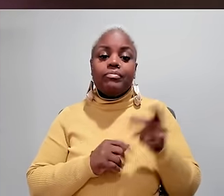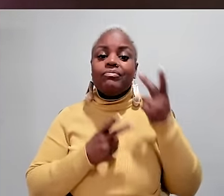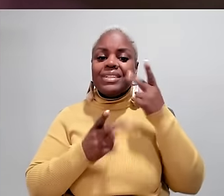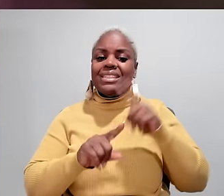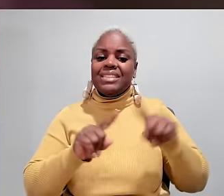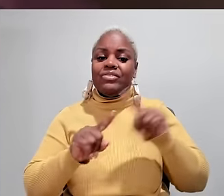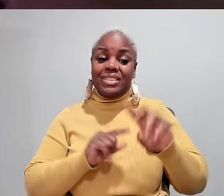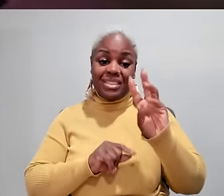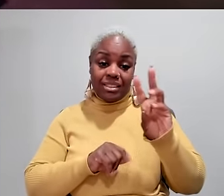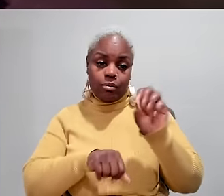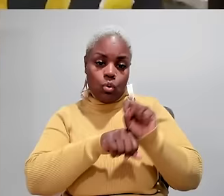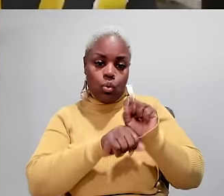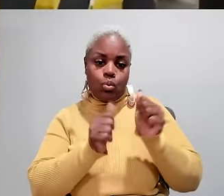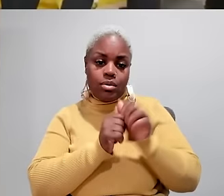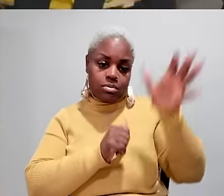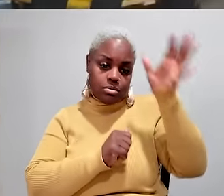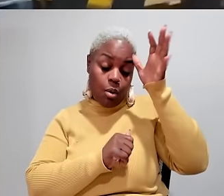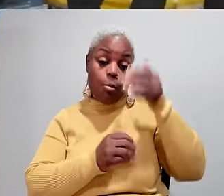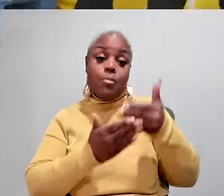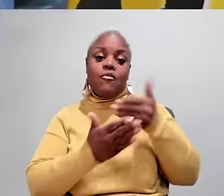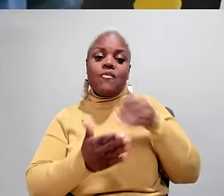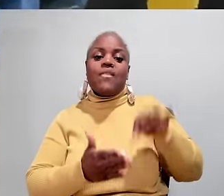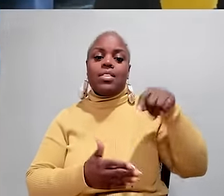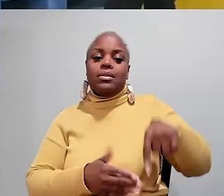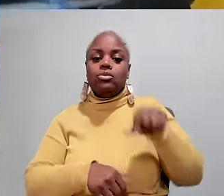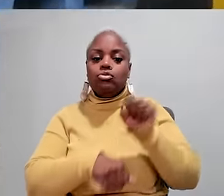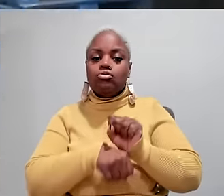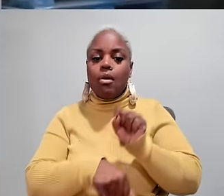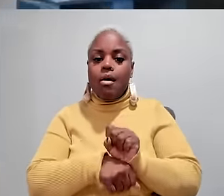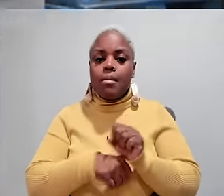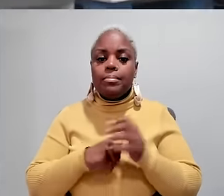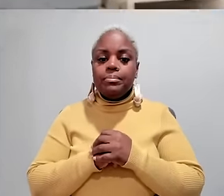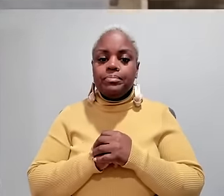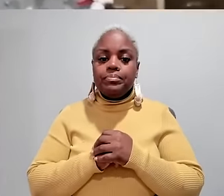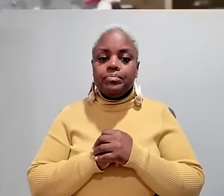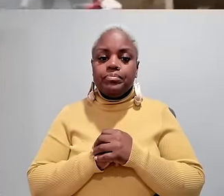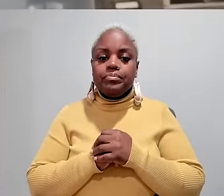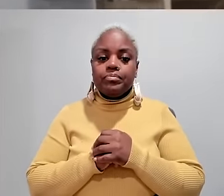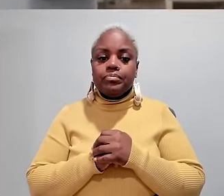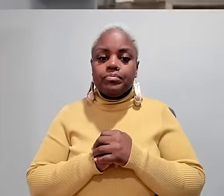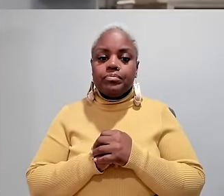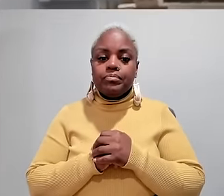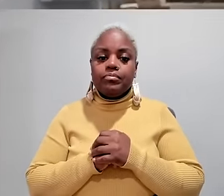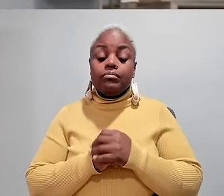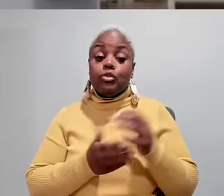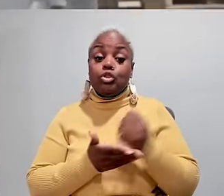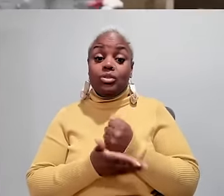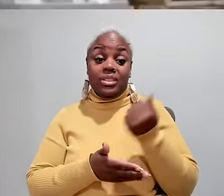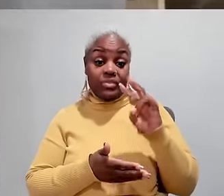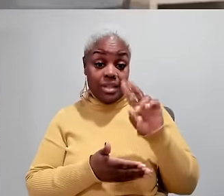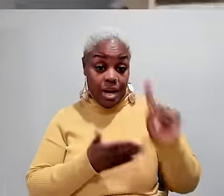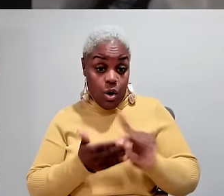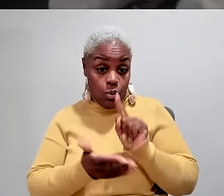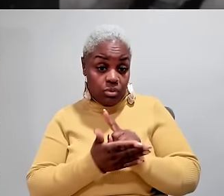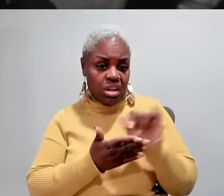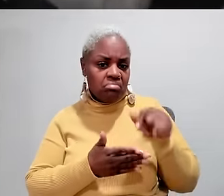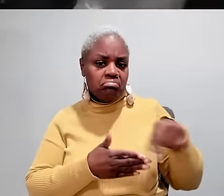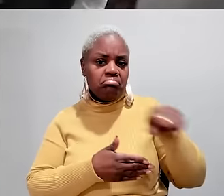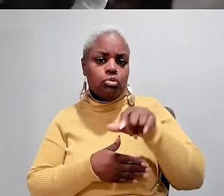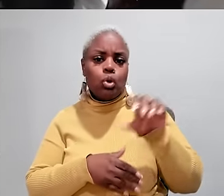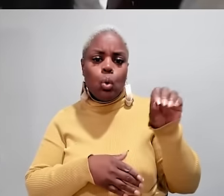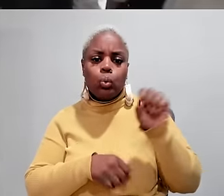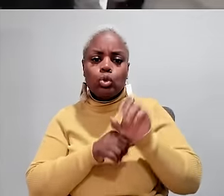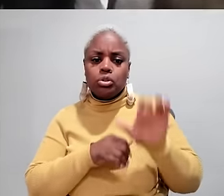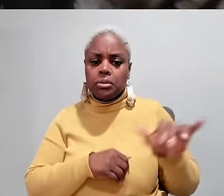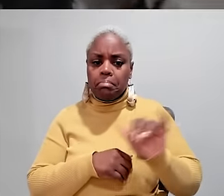express himself. He visited six different employers with his dad before finding this job and earned